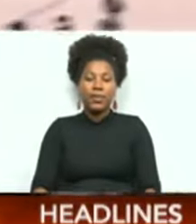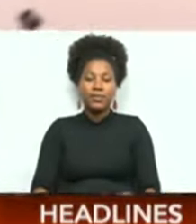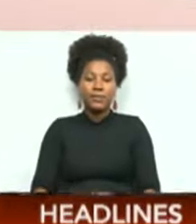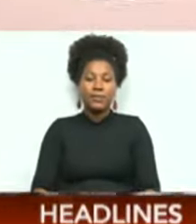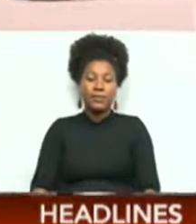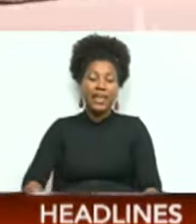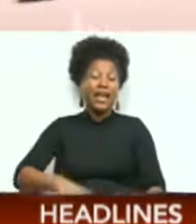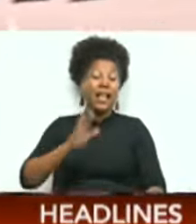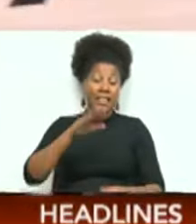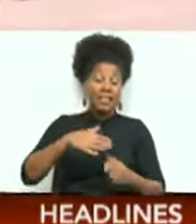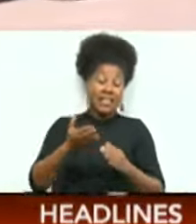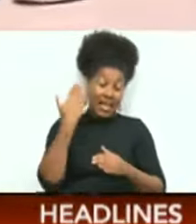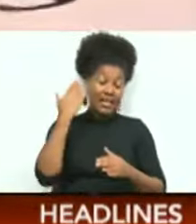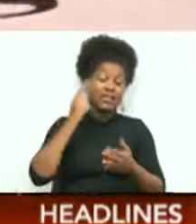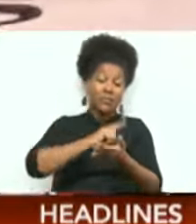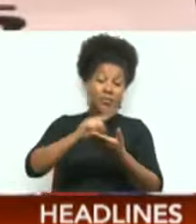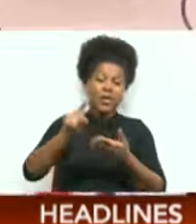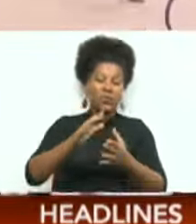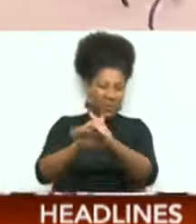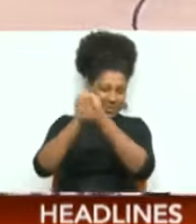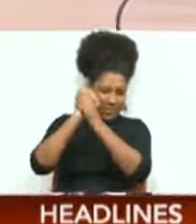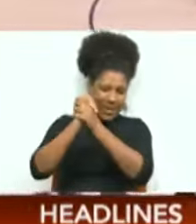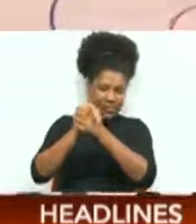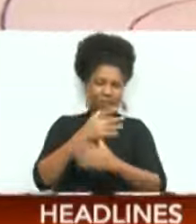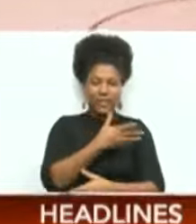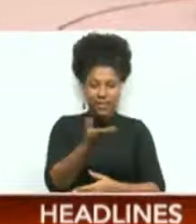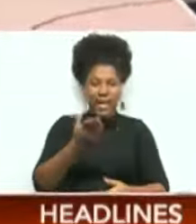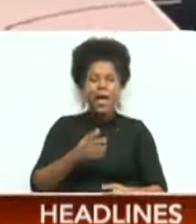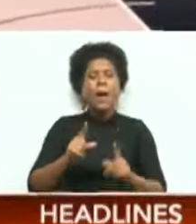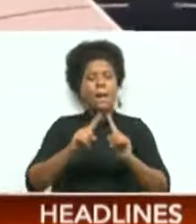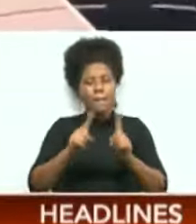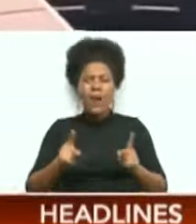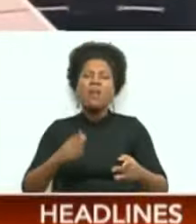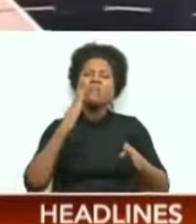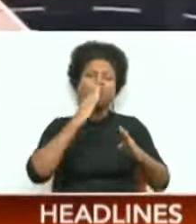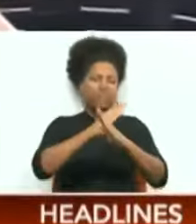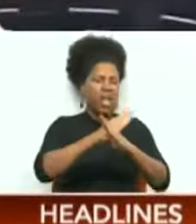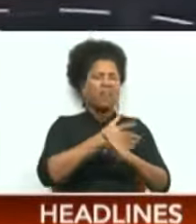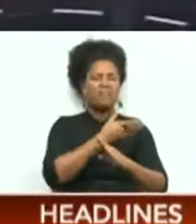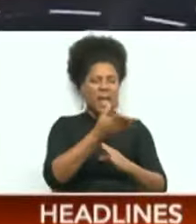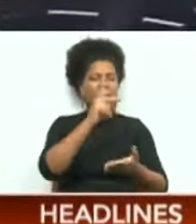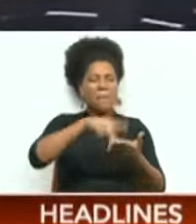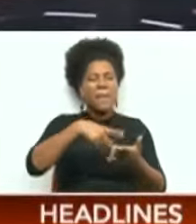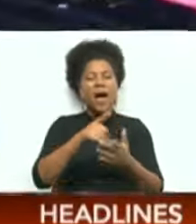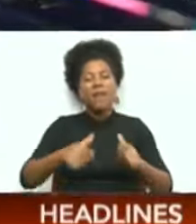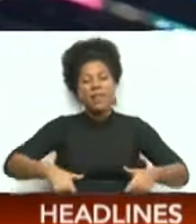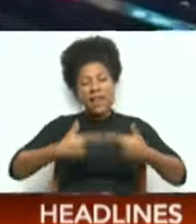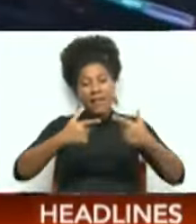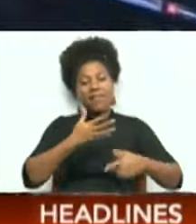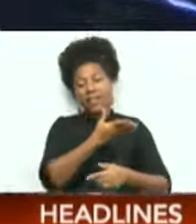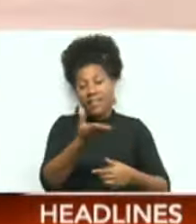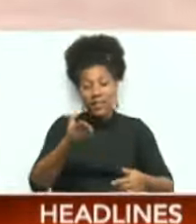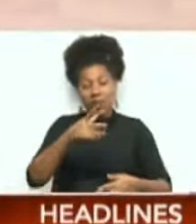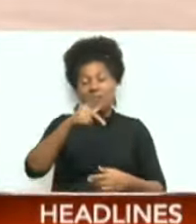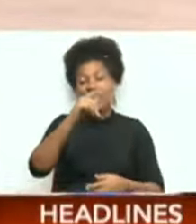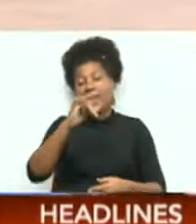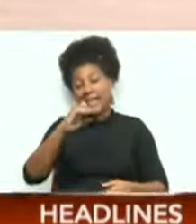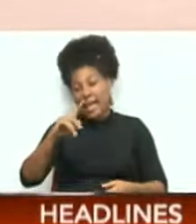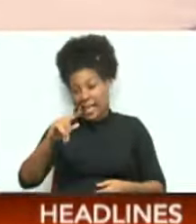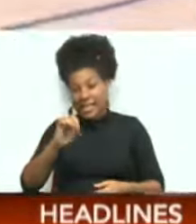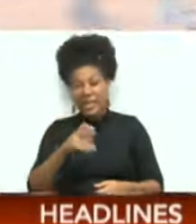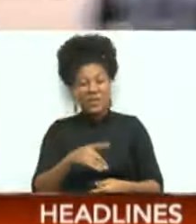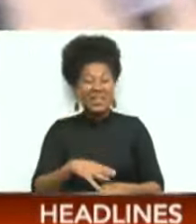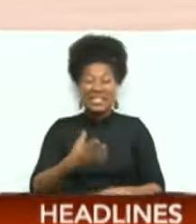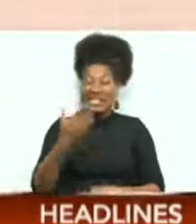Last week, we celebrated the dunks, but rejection is a part of life. And this one from Kelly Oubre on Paul George was disgusting.